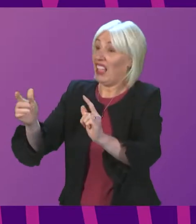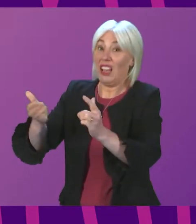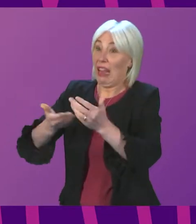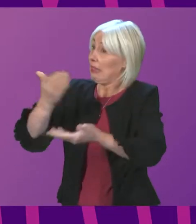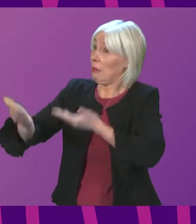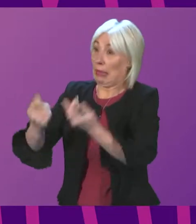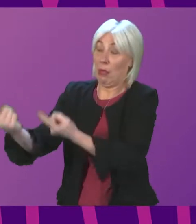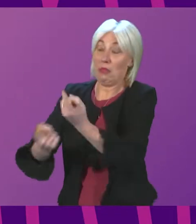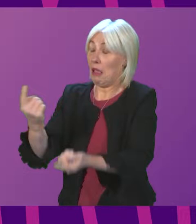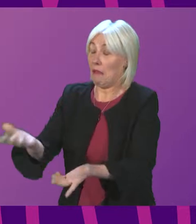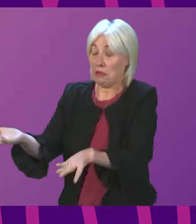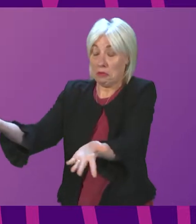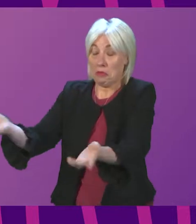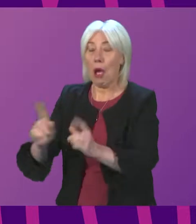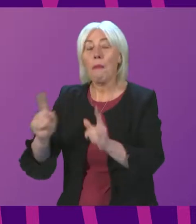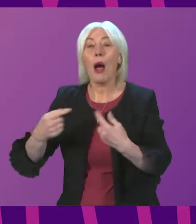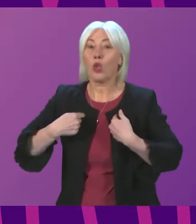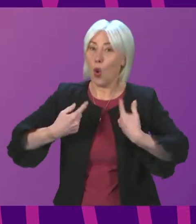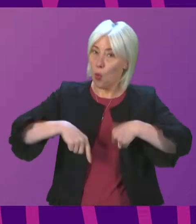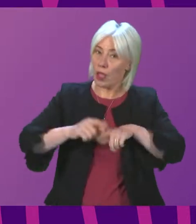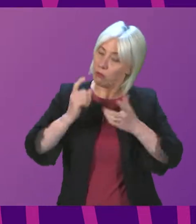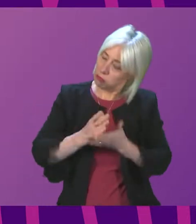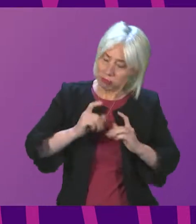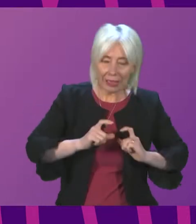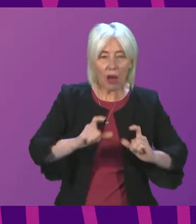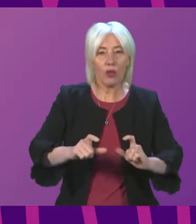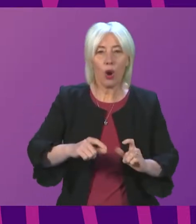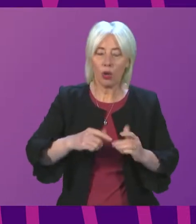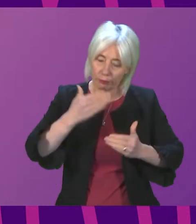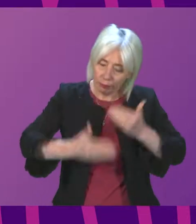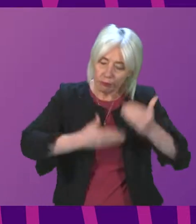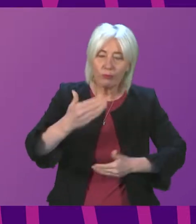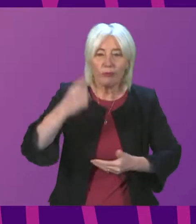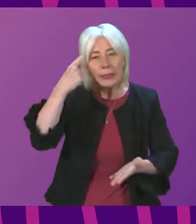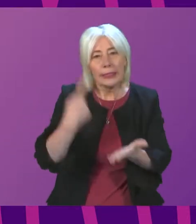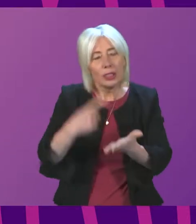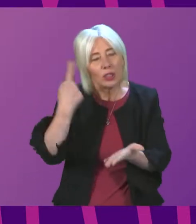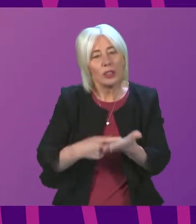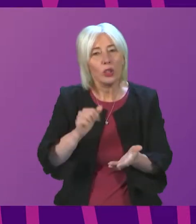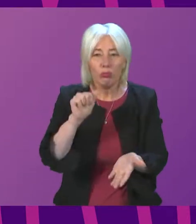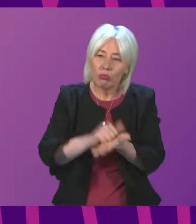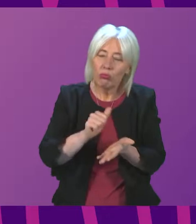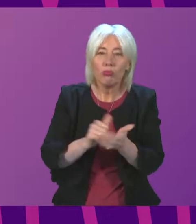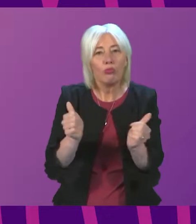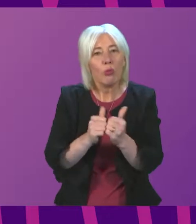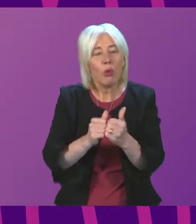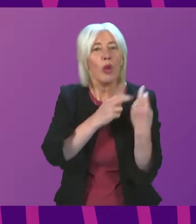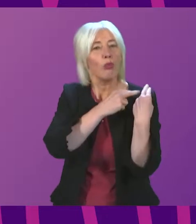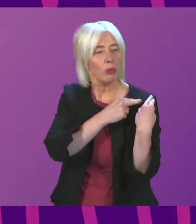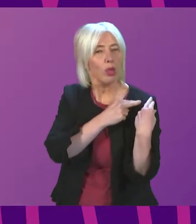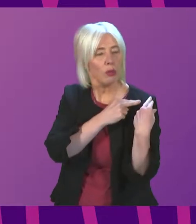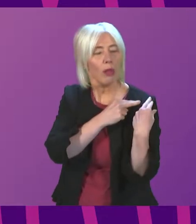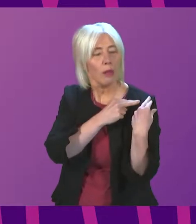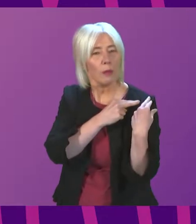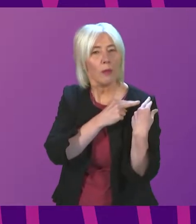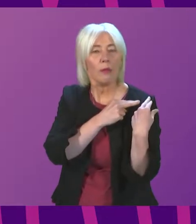But we will continue to take the steps and take the decisions that we consider to be appropriate and responsible. That is the case